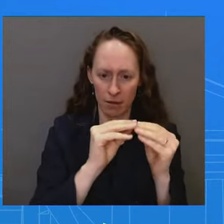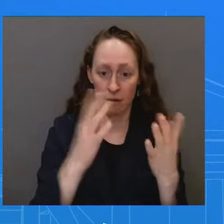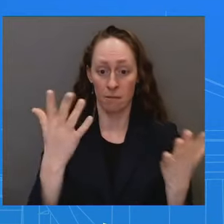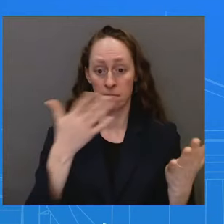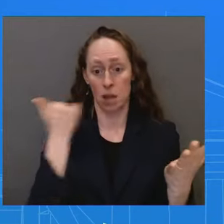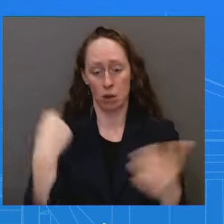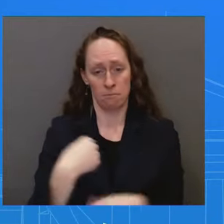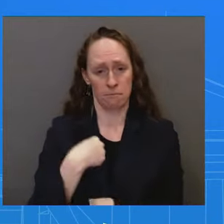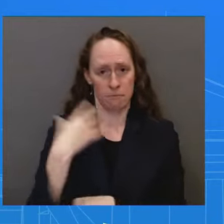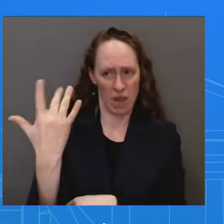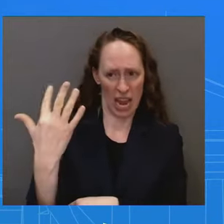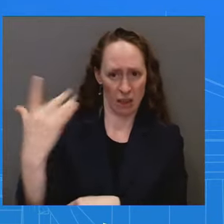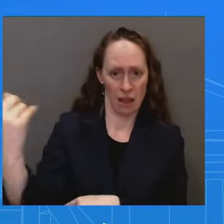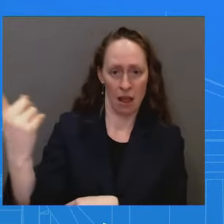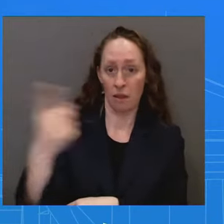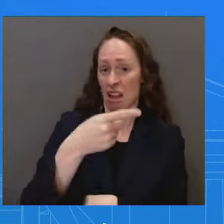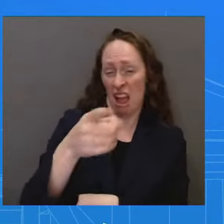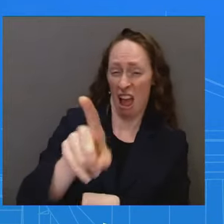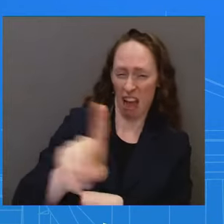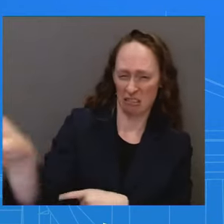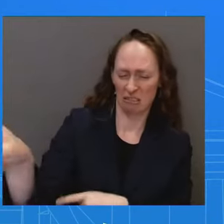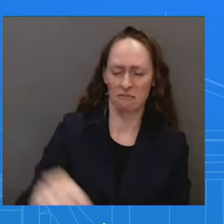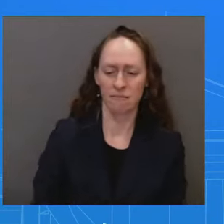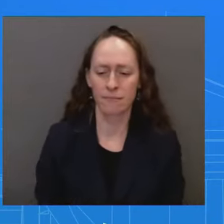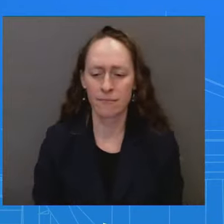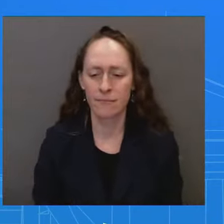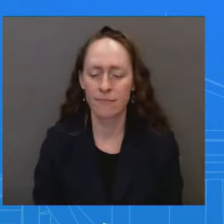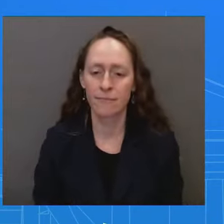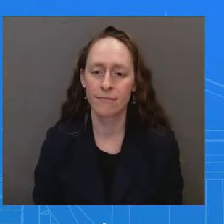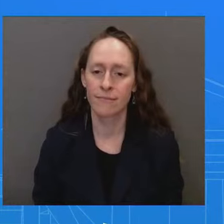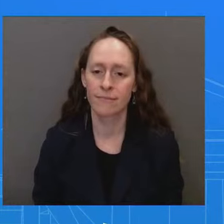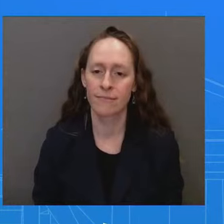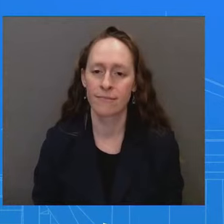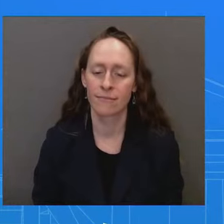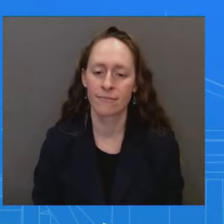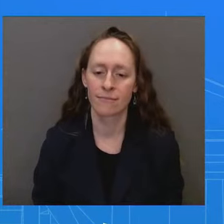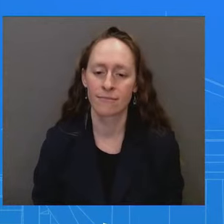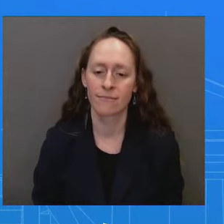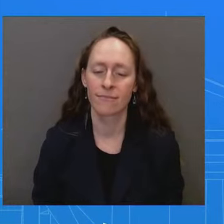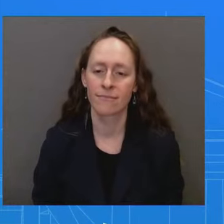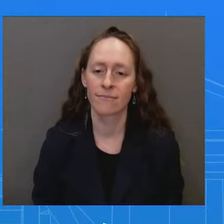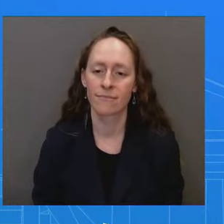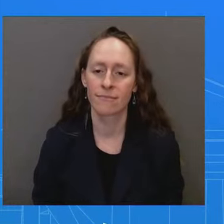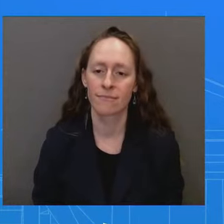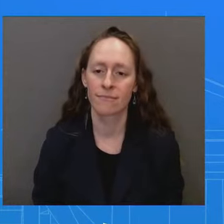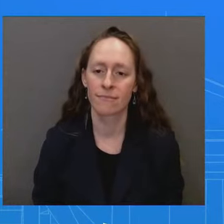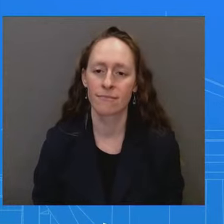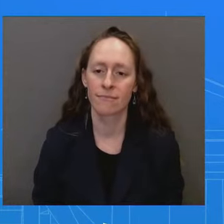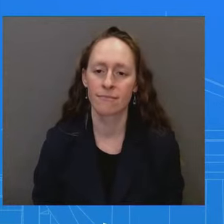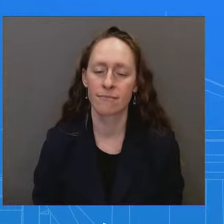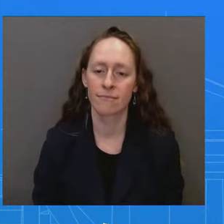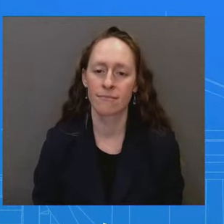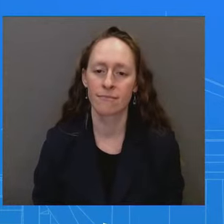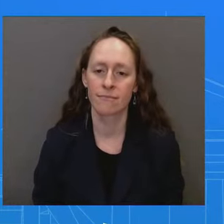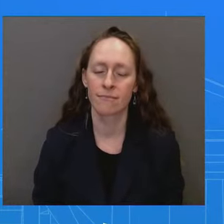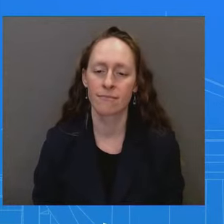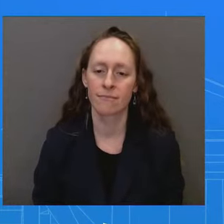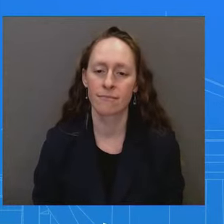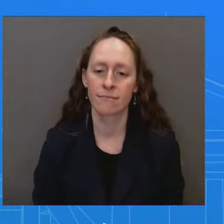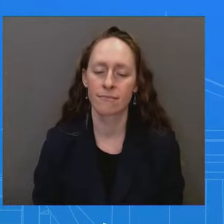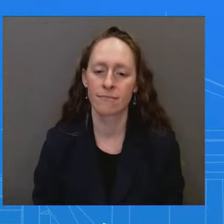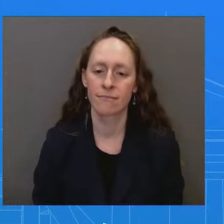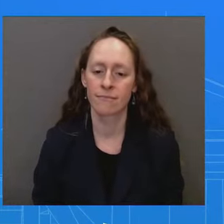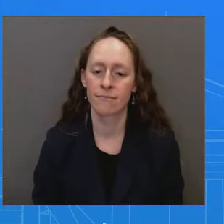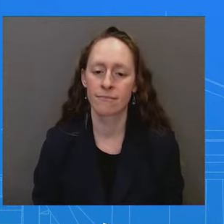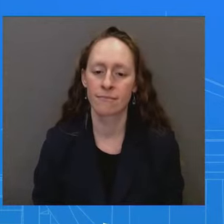wrapping it up. ahead, Nina. Thank you so much, Sean. starting with Israel and President Biden's words yesterday that he was quietly working with